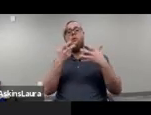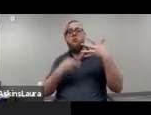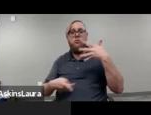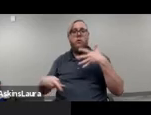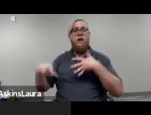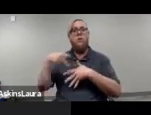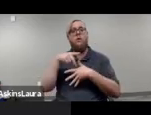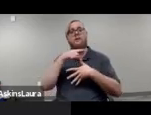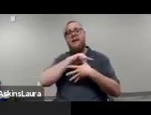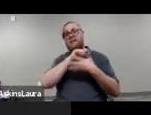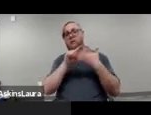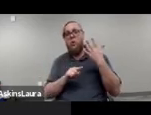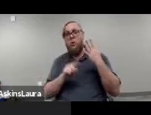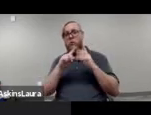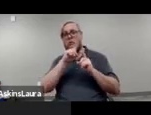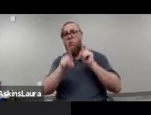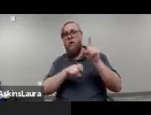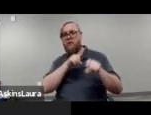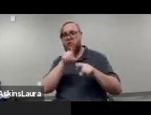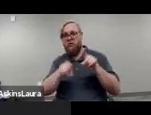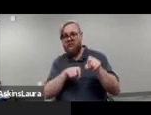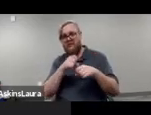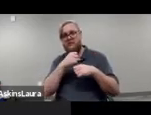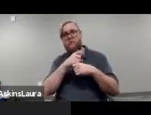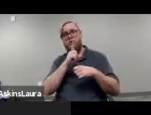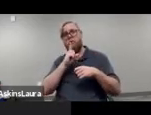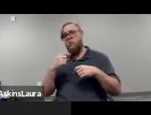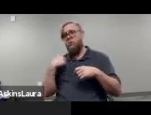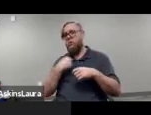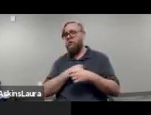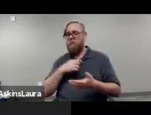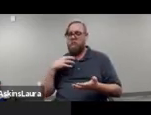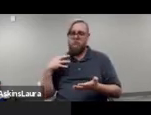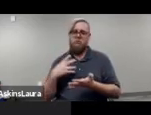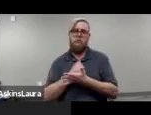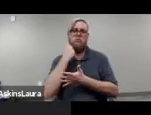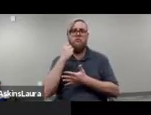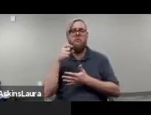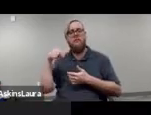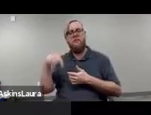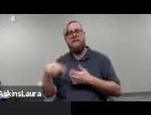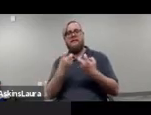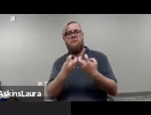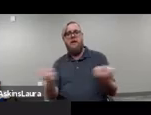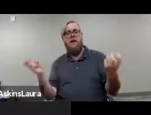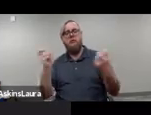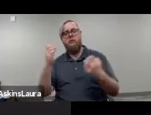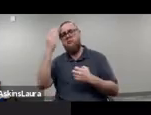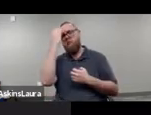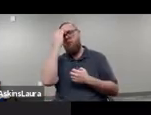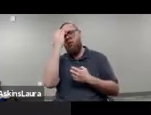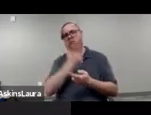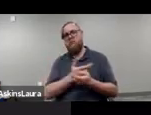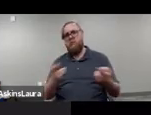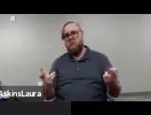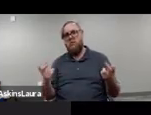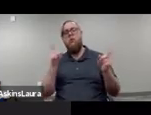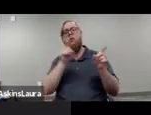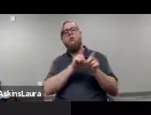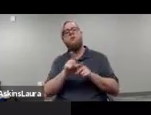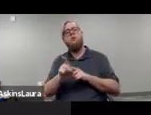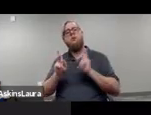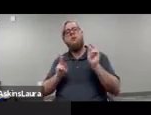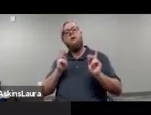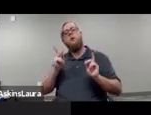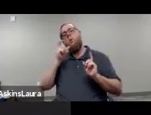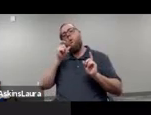questions so that we can maximize the use of panelists' knowledge and resources. We also want to let those who are attending know